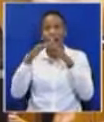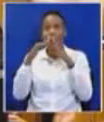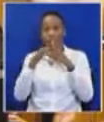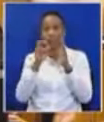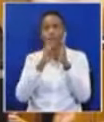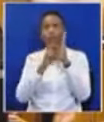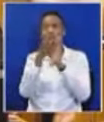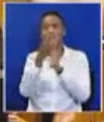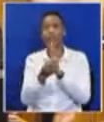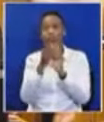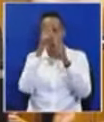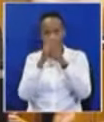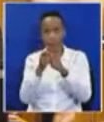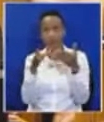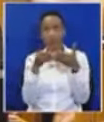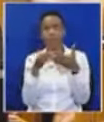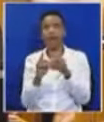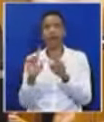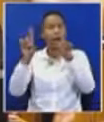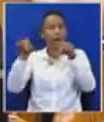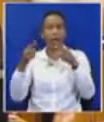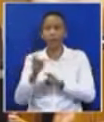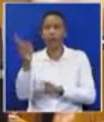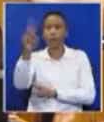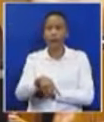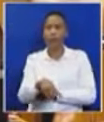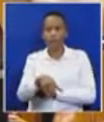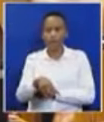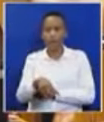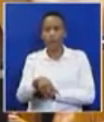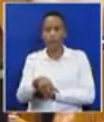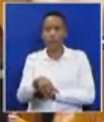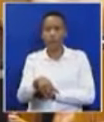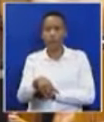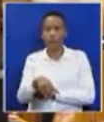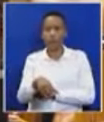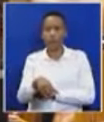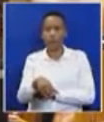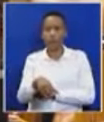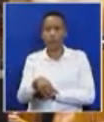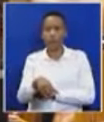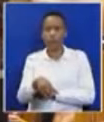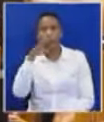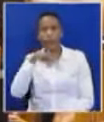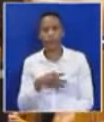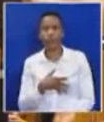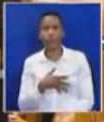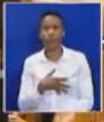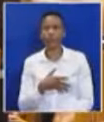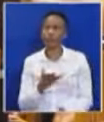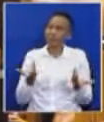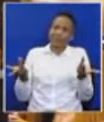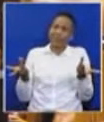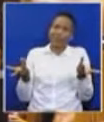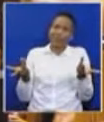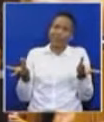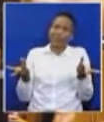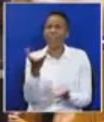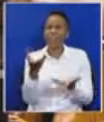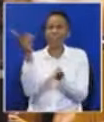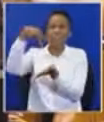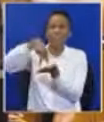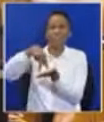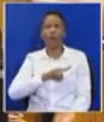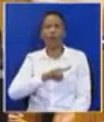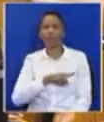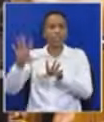honorable member can never come to podium without having a semblance of what's contained here. What rule are you rising, honorable member? I'm rising on the same principle I was